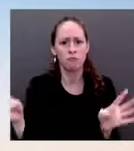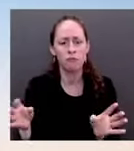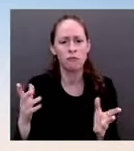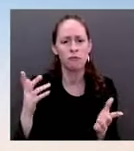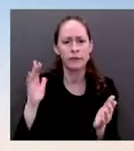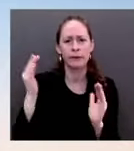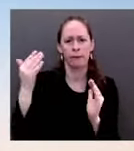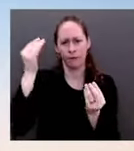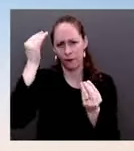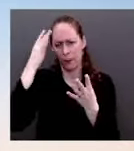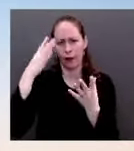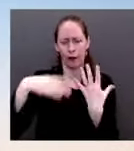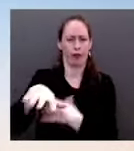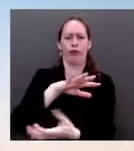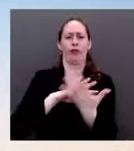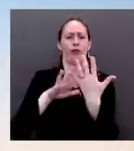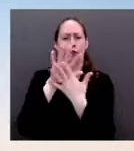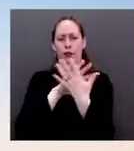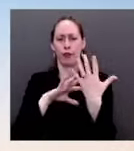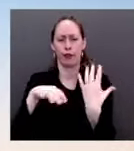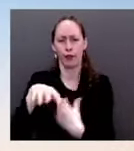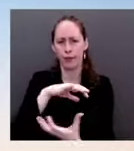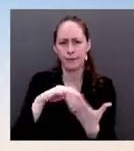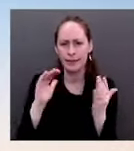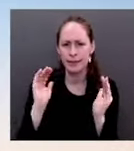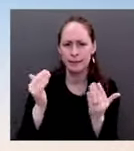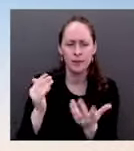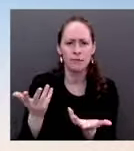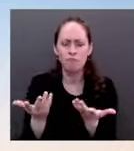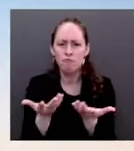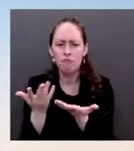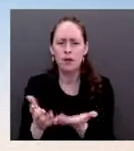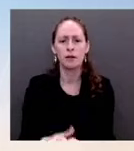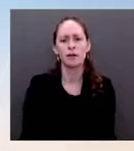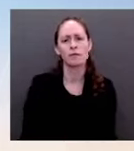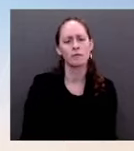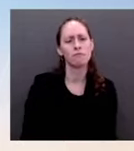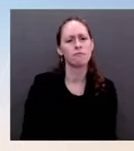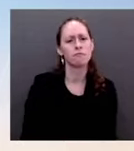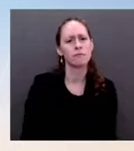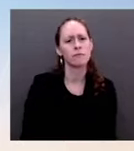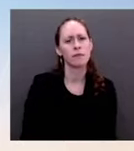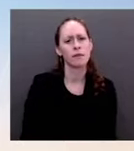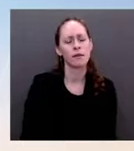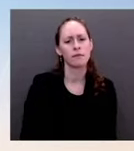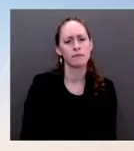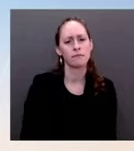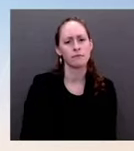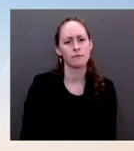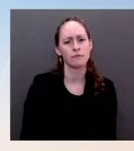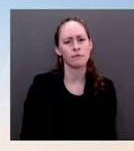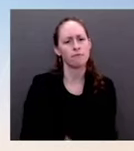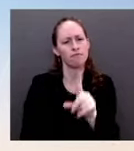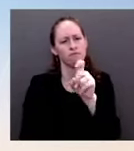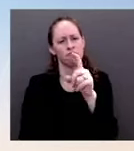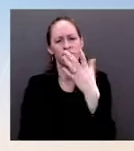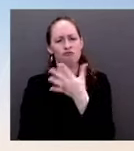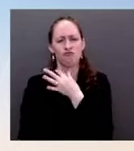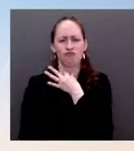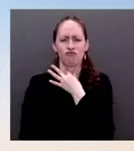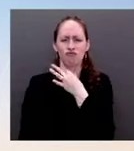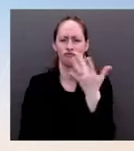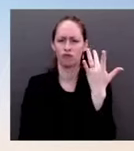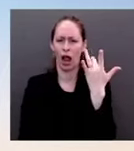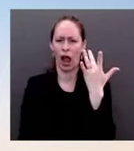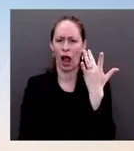as escalating things if Russia has created this whole crisis? Ms. Because I think we want the American public and